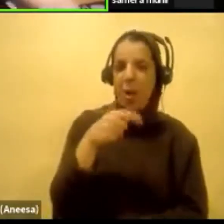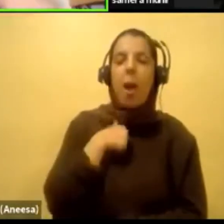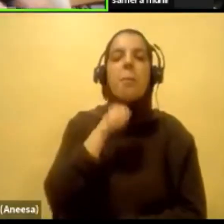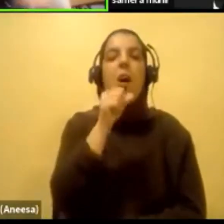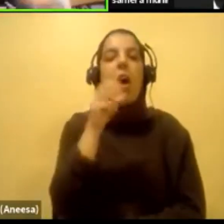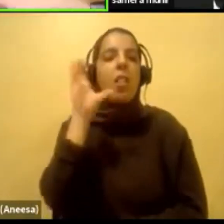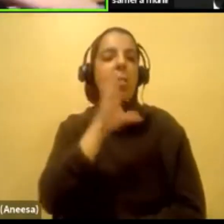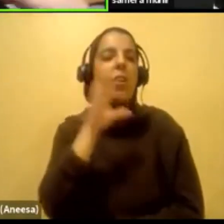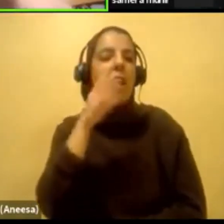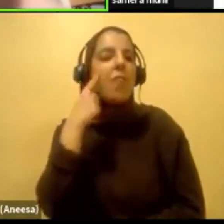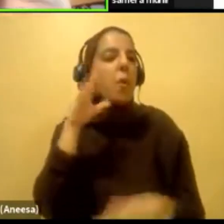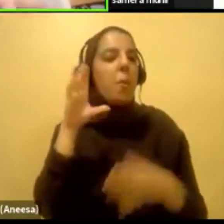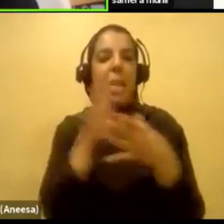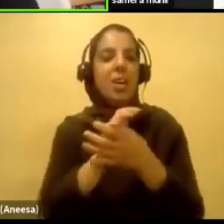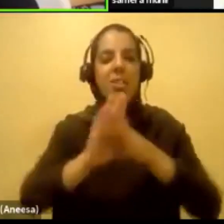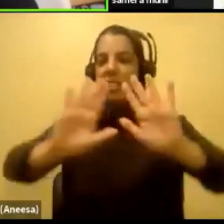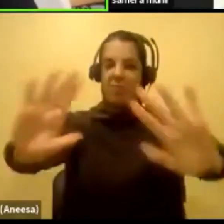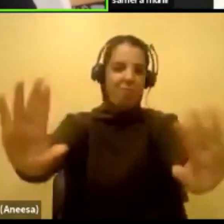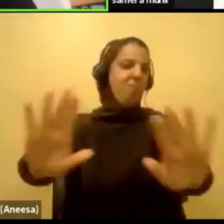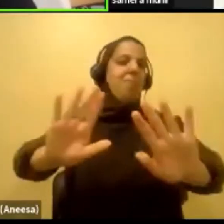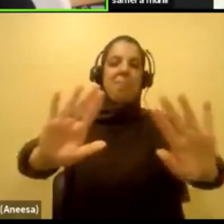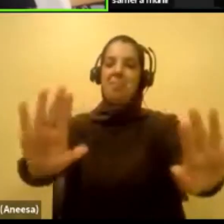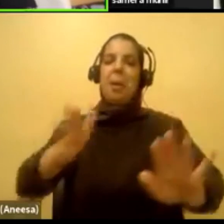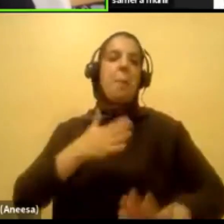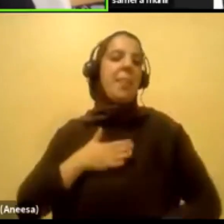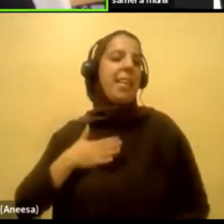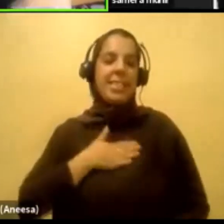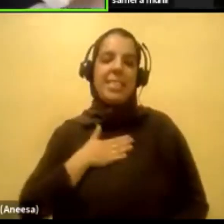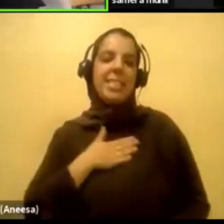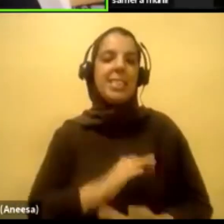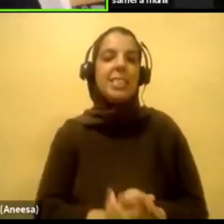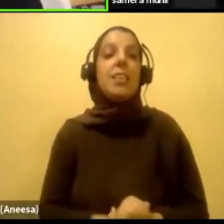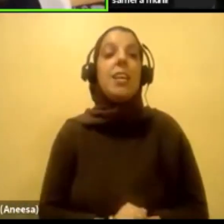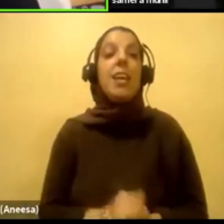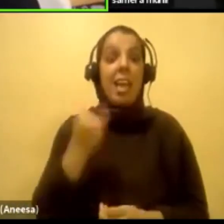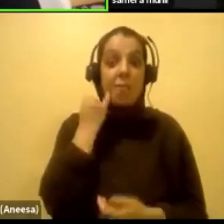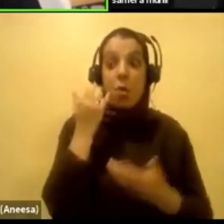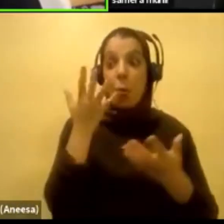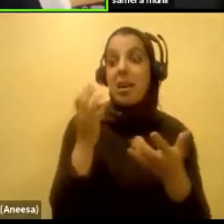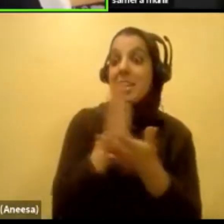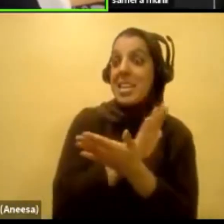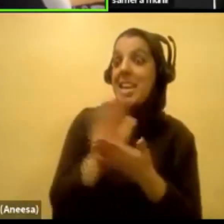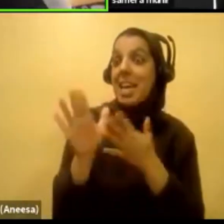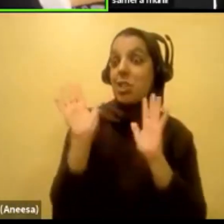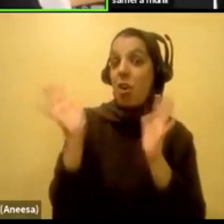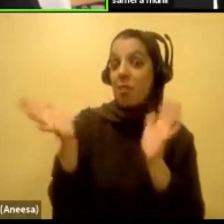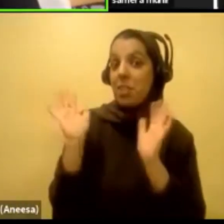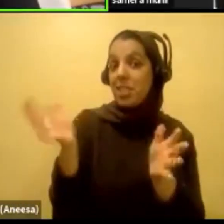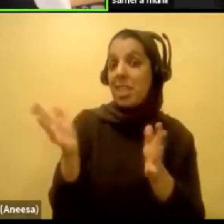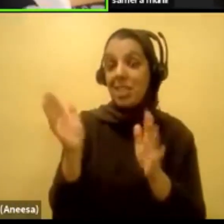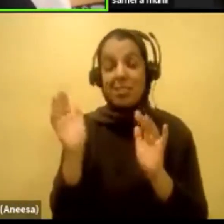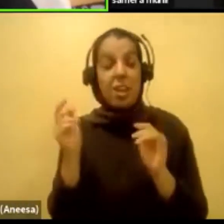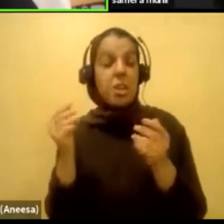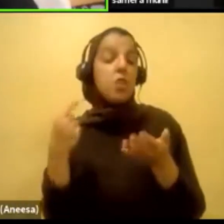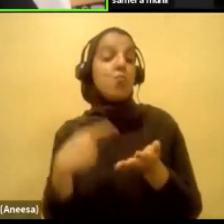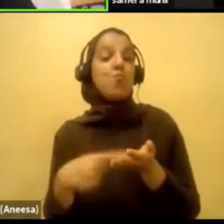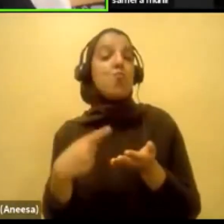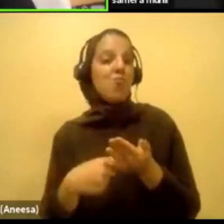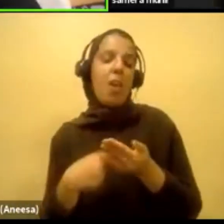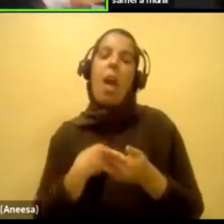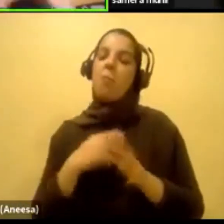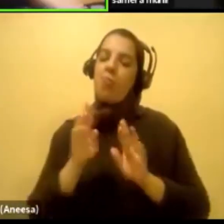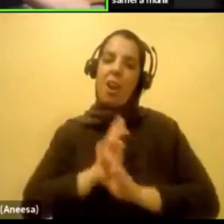I'm not interested. Keep it away, please. If you want to have a nice conversation and talk, I'm so down.